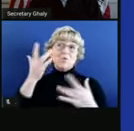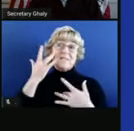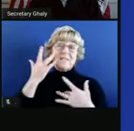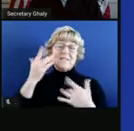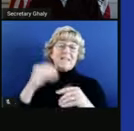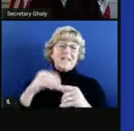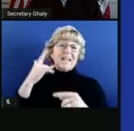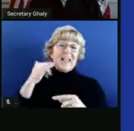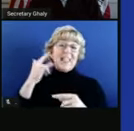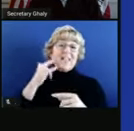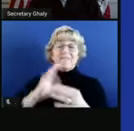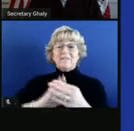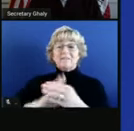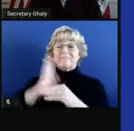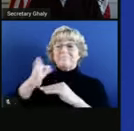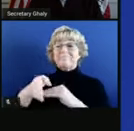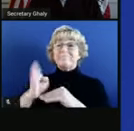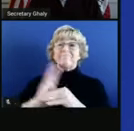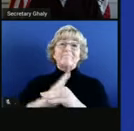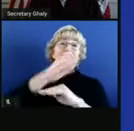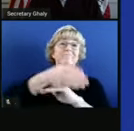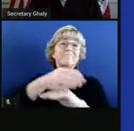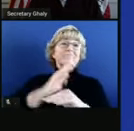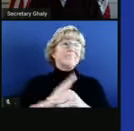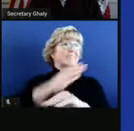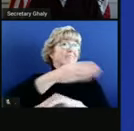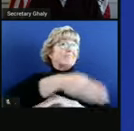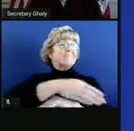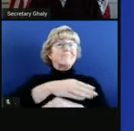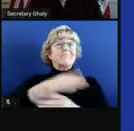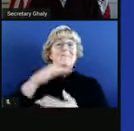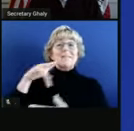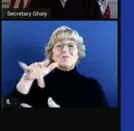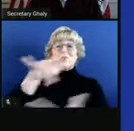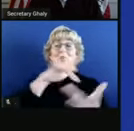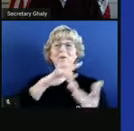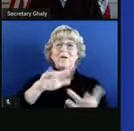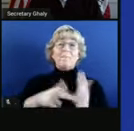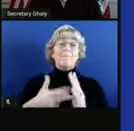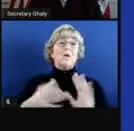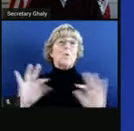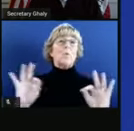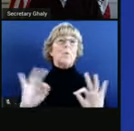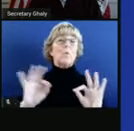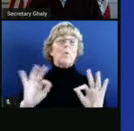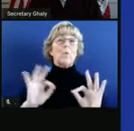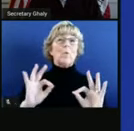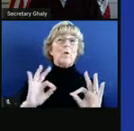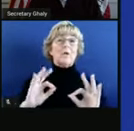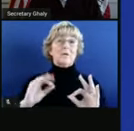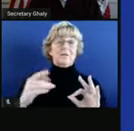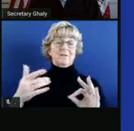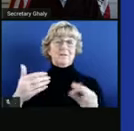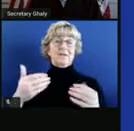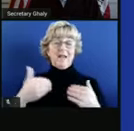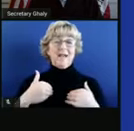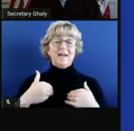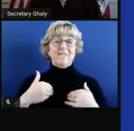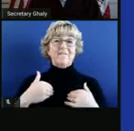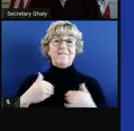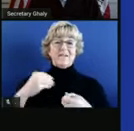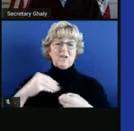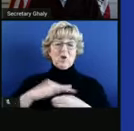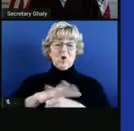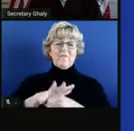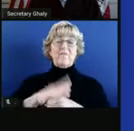California, across the nation and the globe, are asymptomatic. That means that without knowing that you have COVID, you